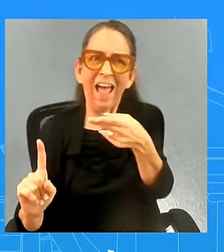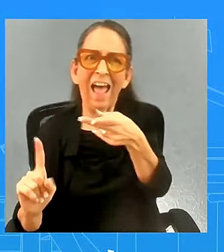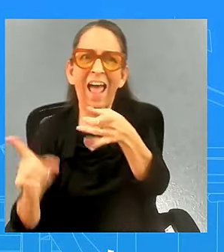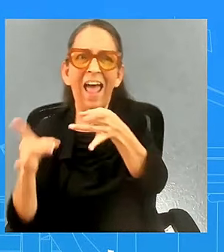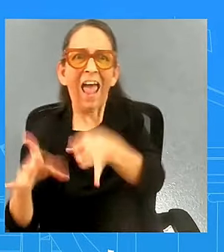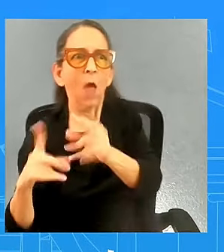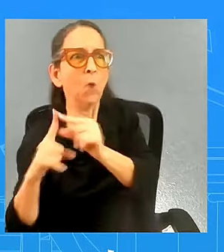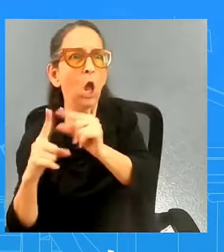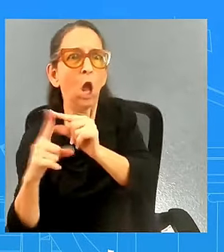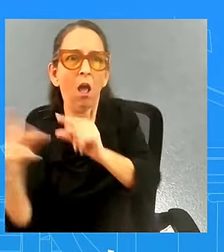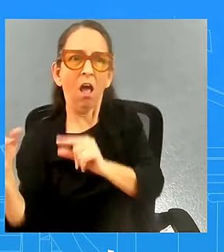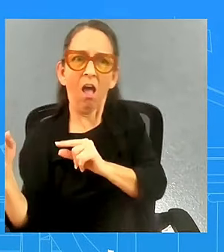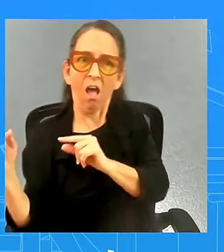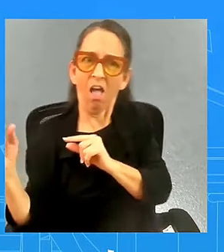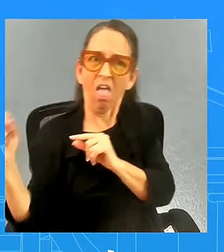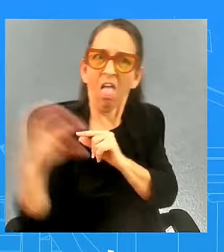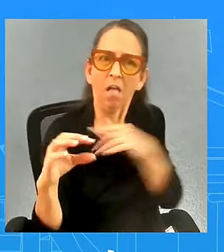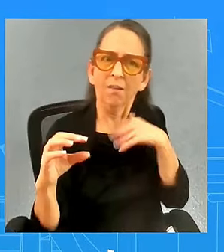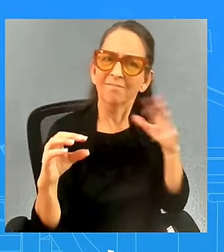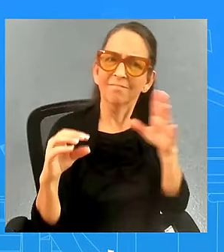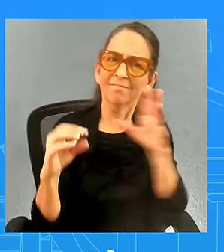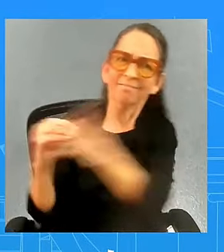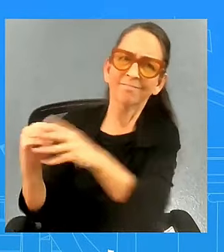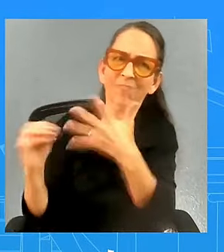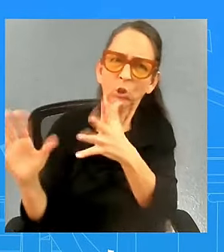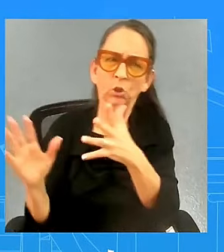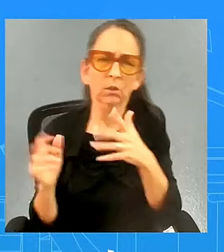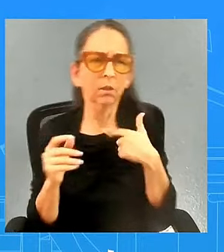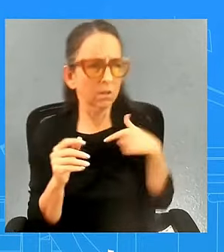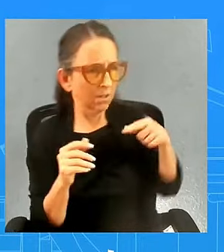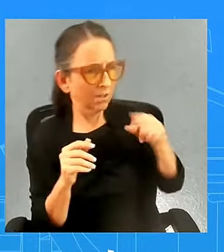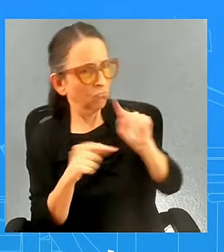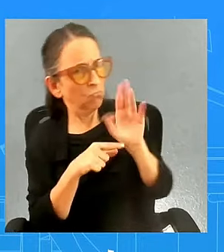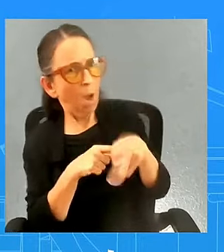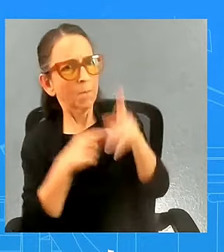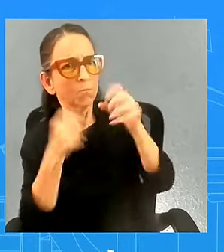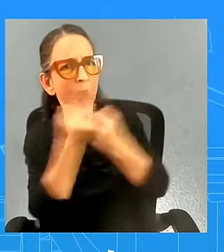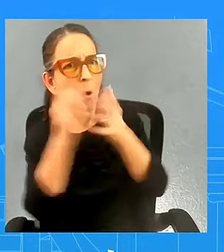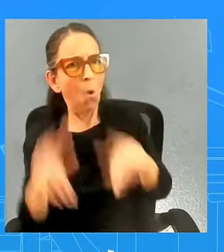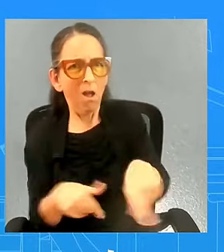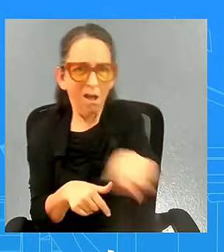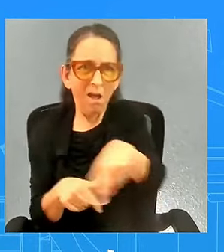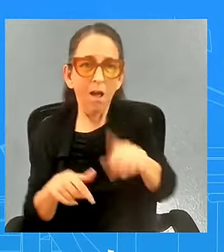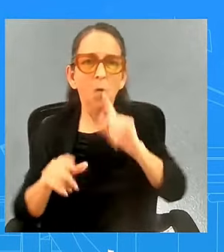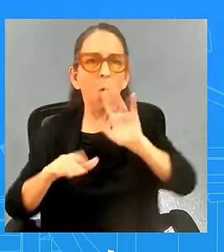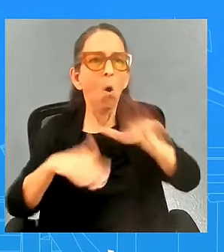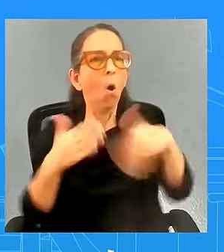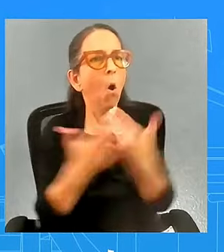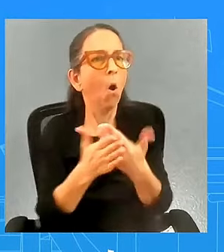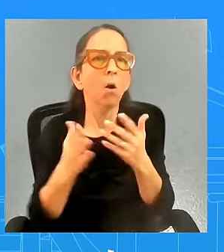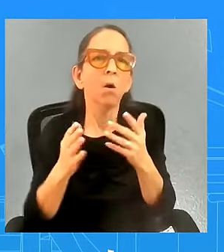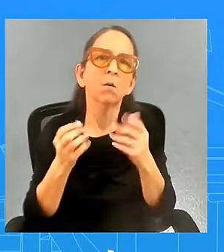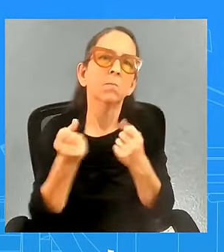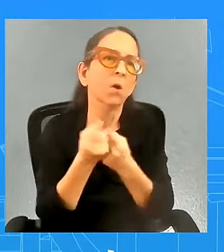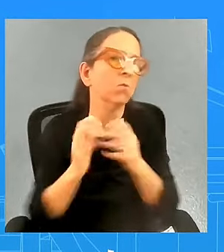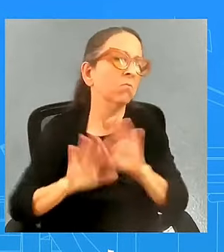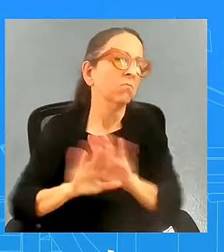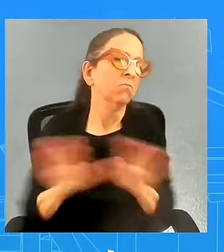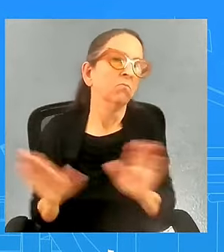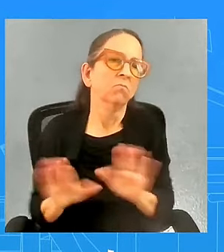trump supporters absolutely not as a whole absolutely not okay sure sure so the president of